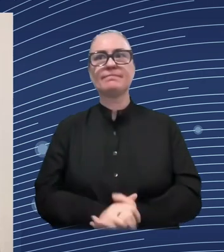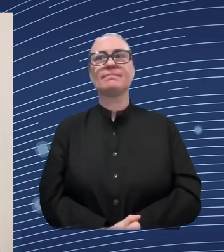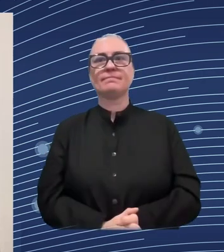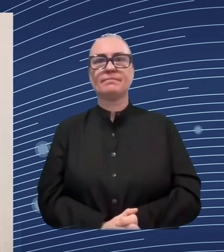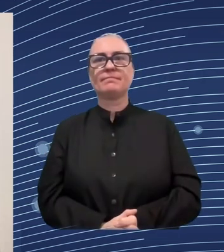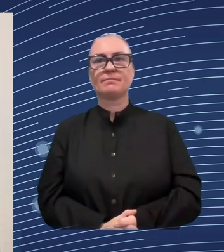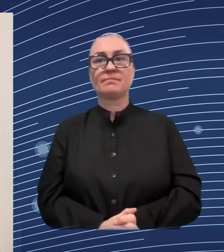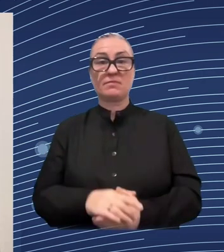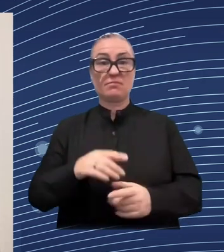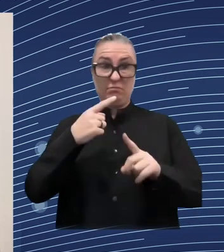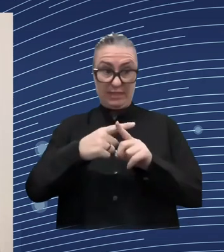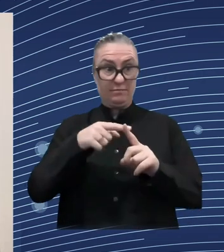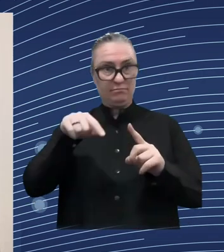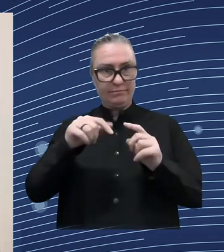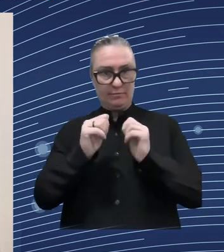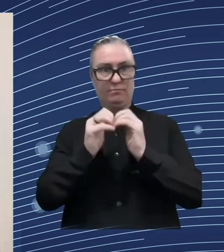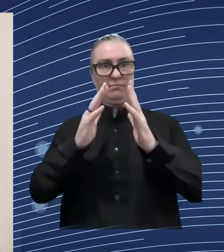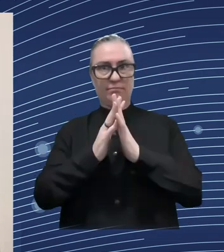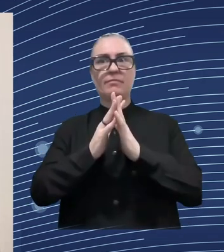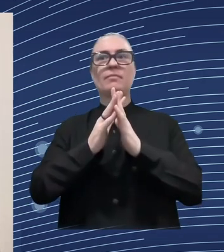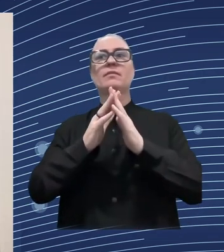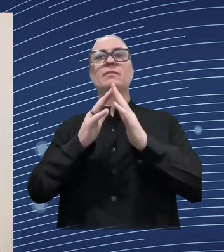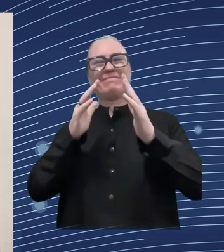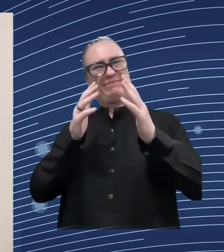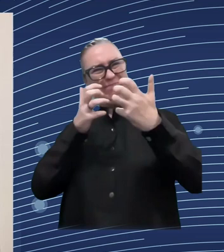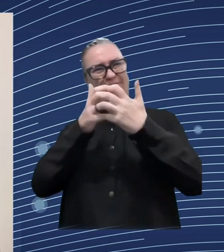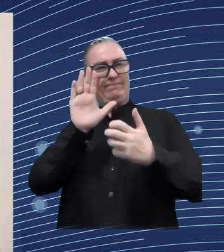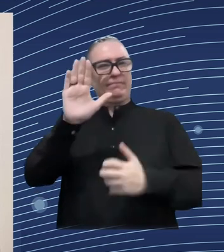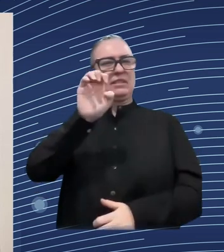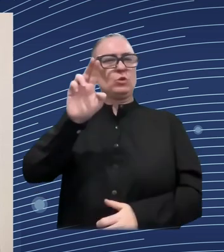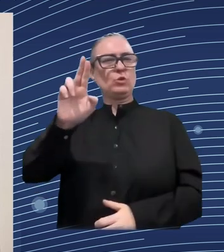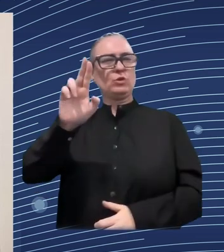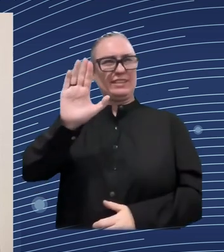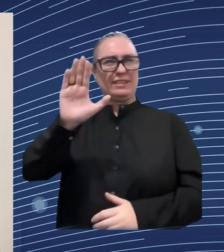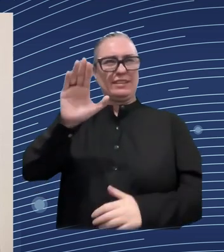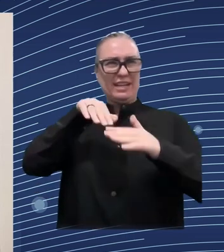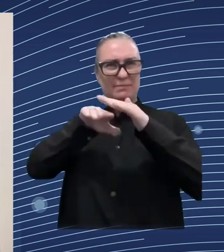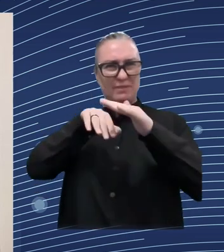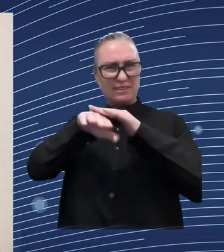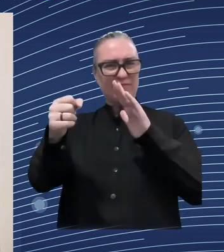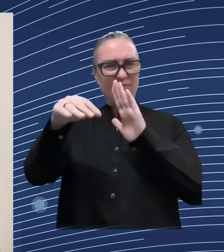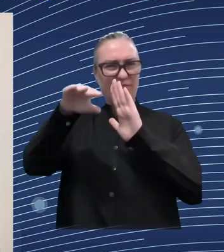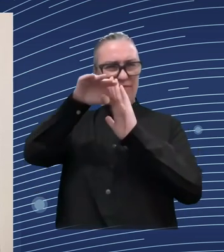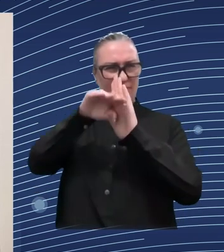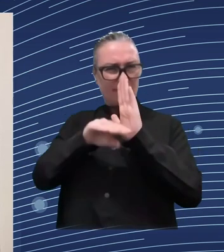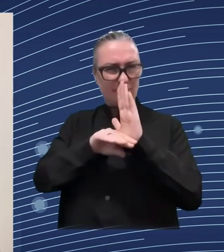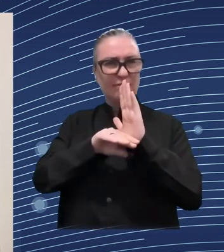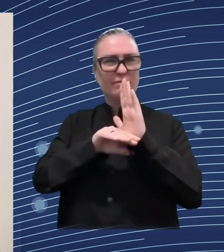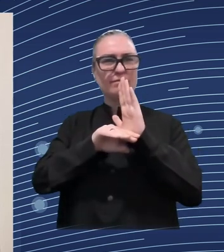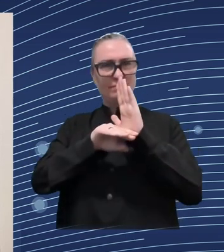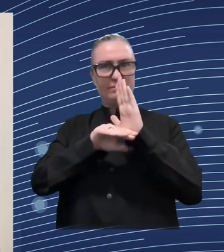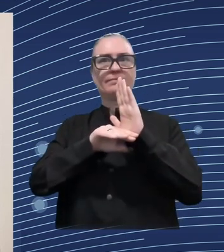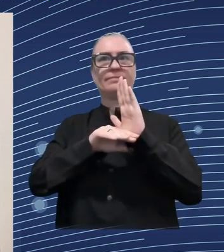institutional care for children individuals with disabilities and older persons with the support of the eu we have already